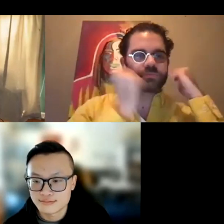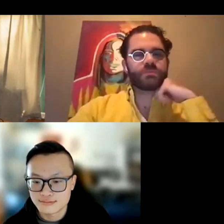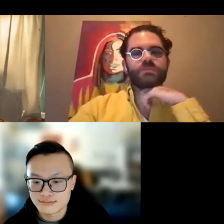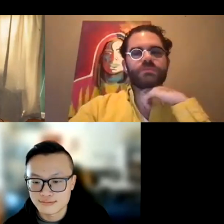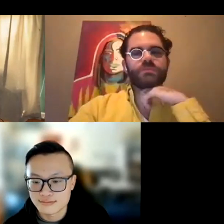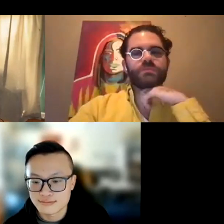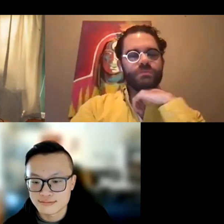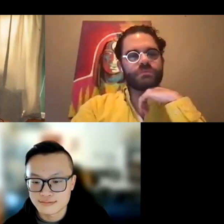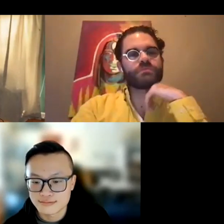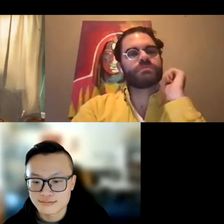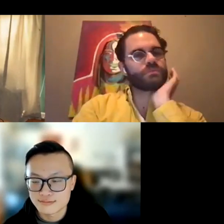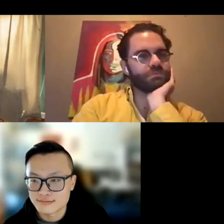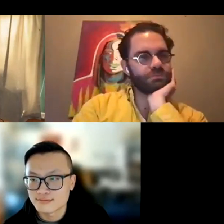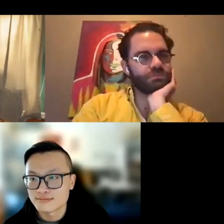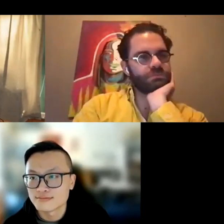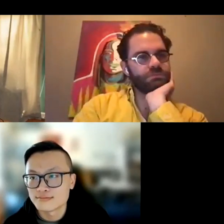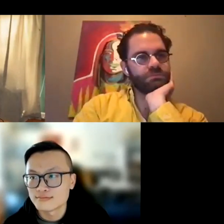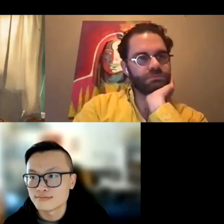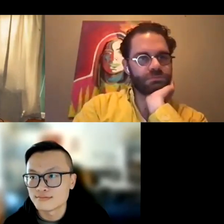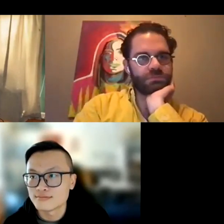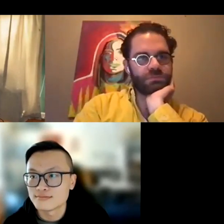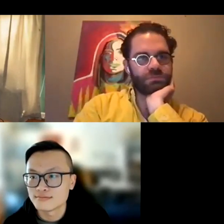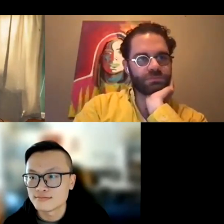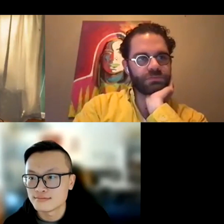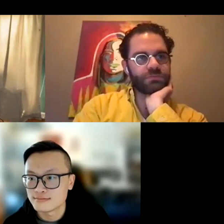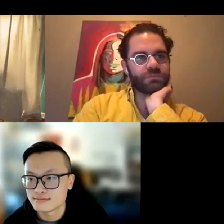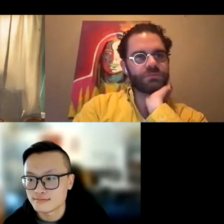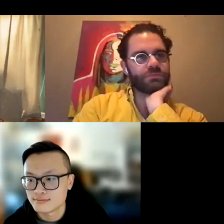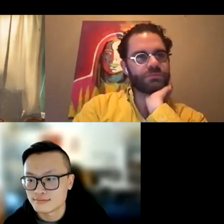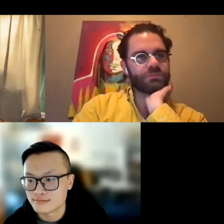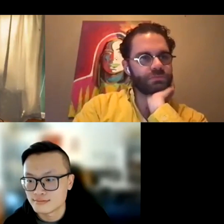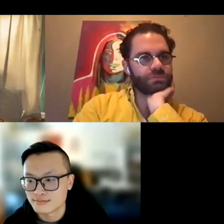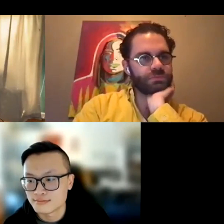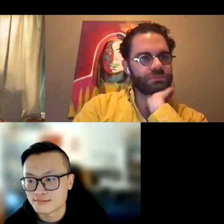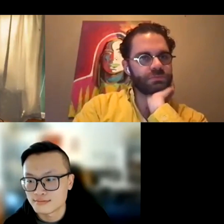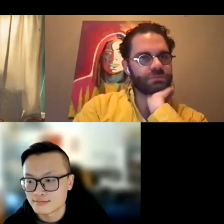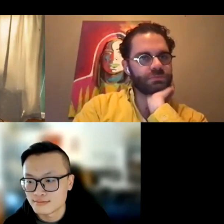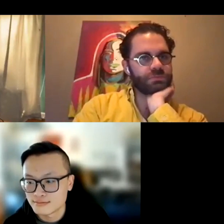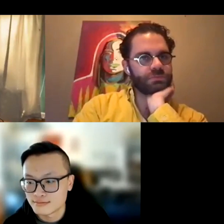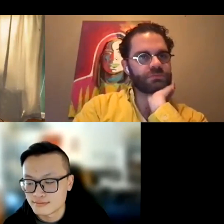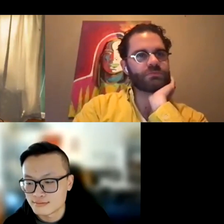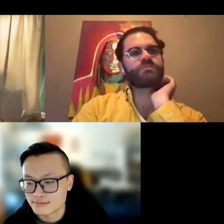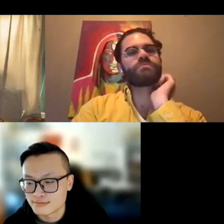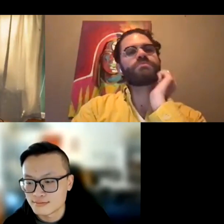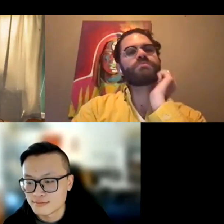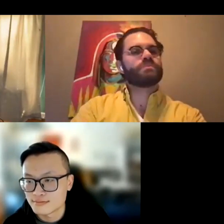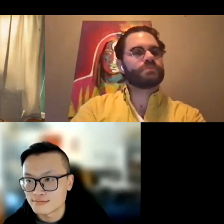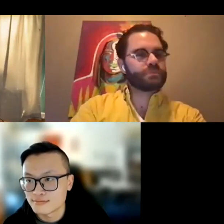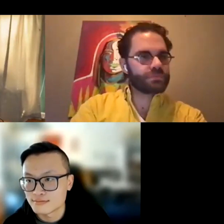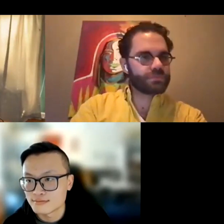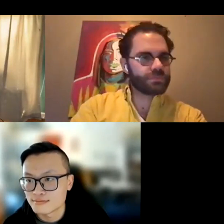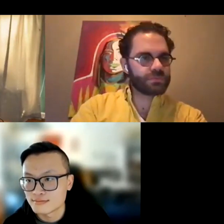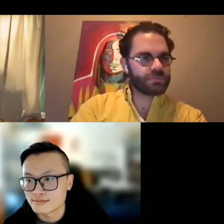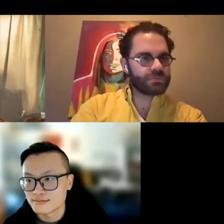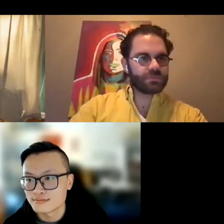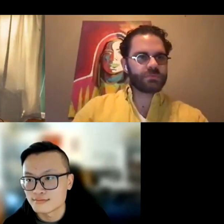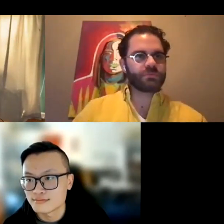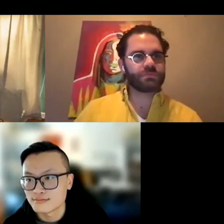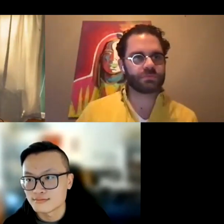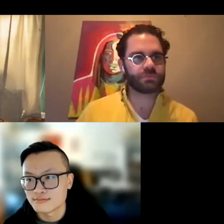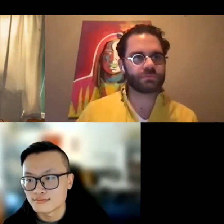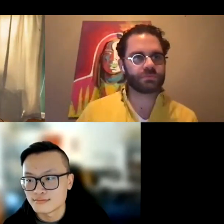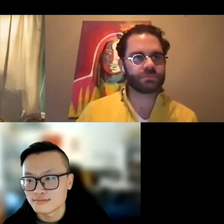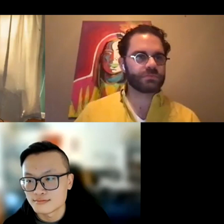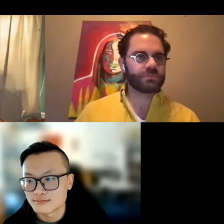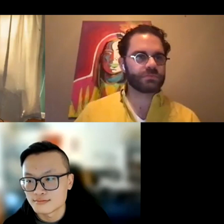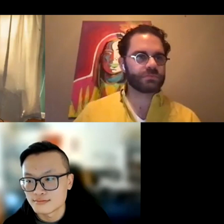in summer of 2020. So let's talk a little bit maybe, you know, how all of you kind of got started on this path to the